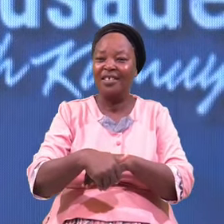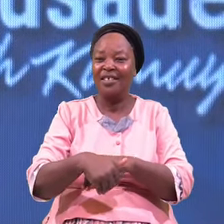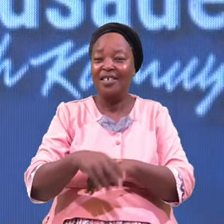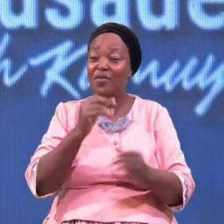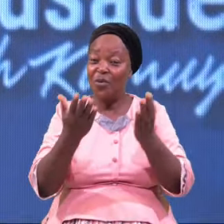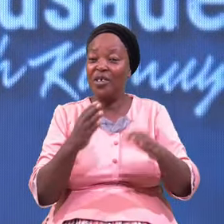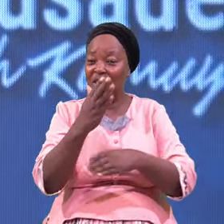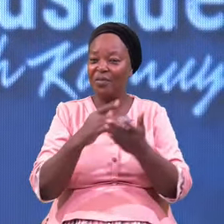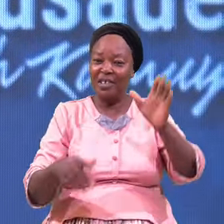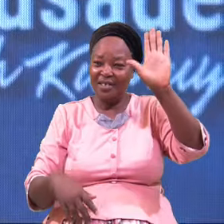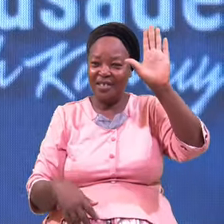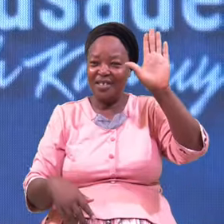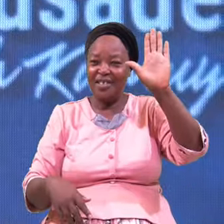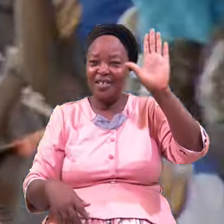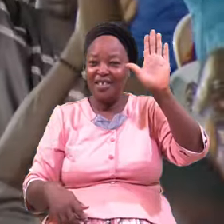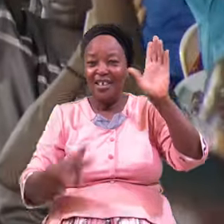Transformation